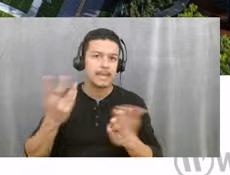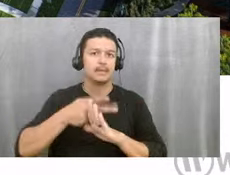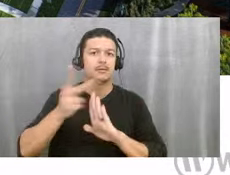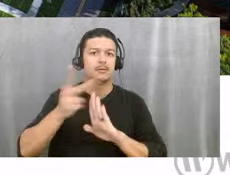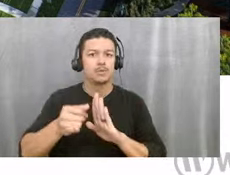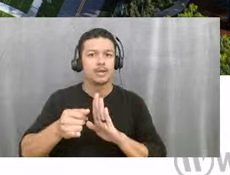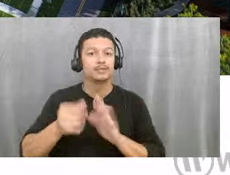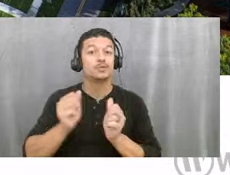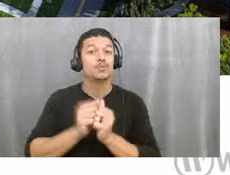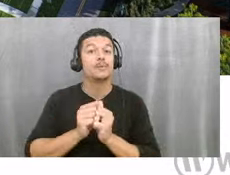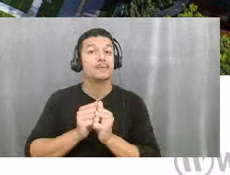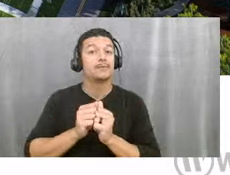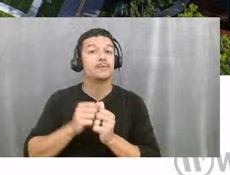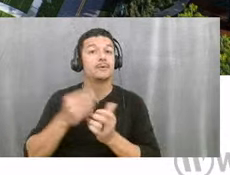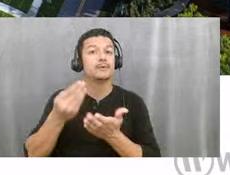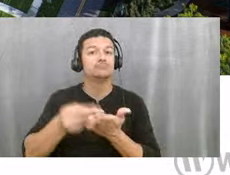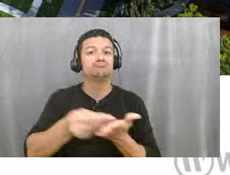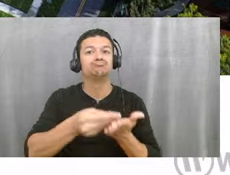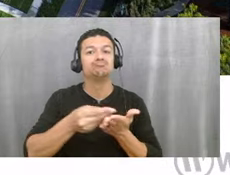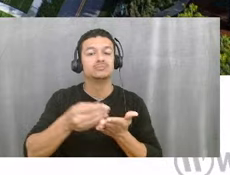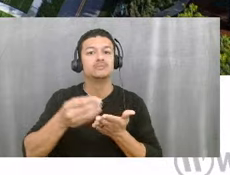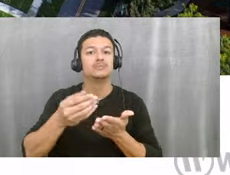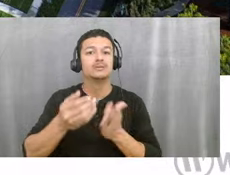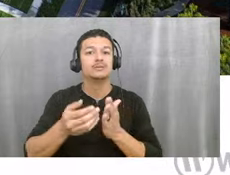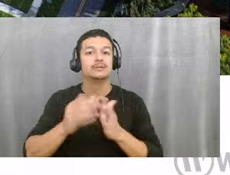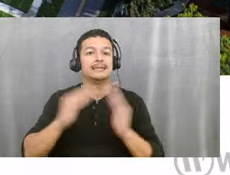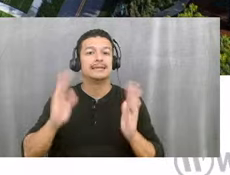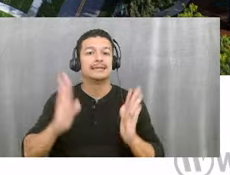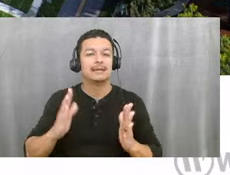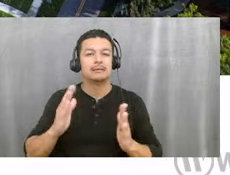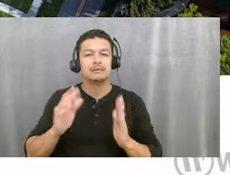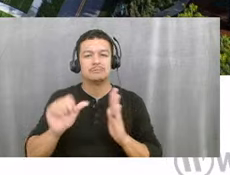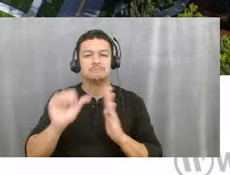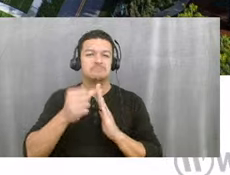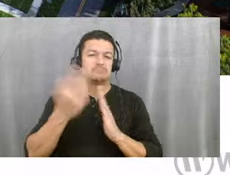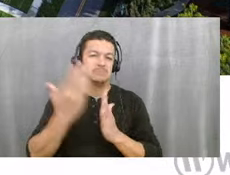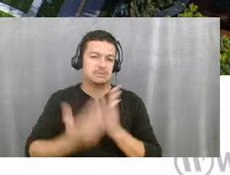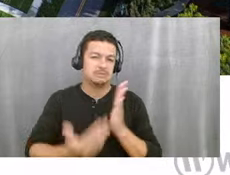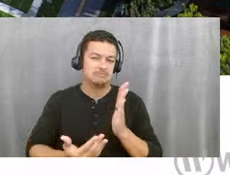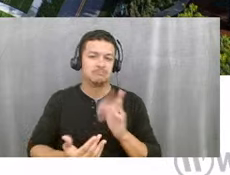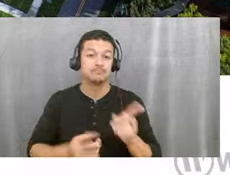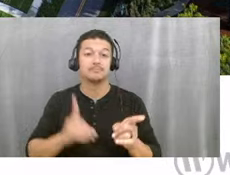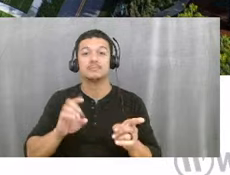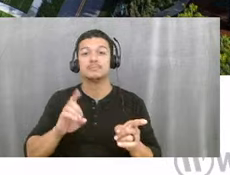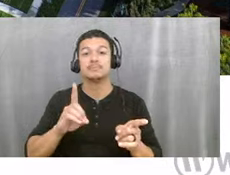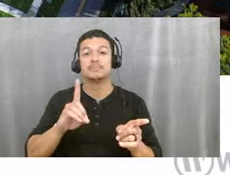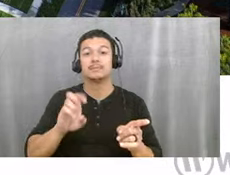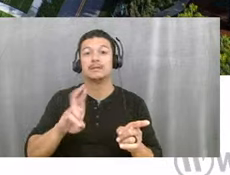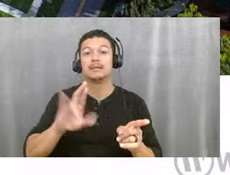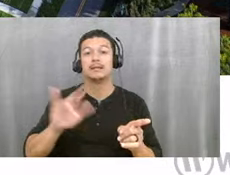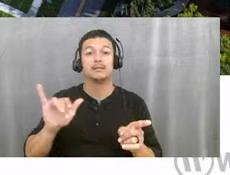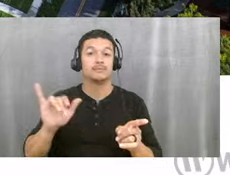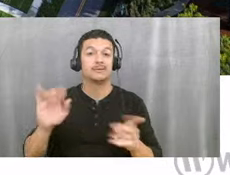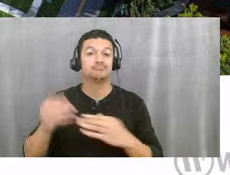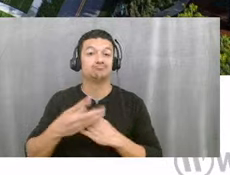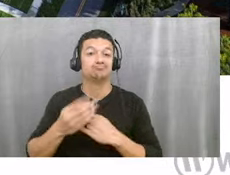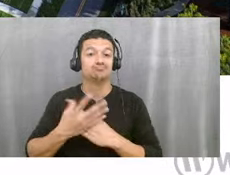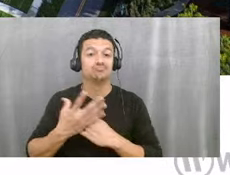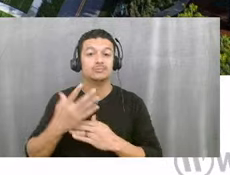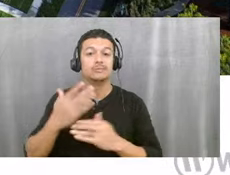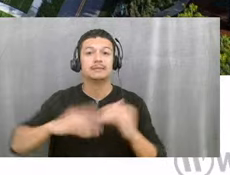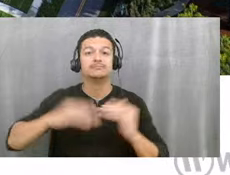and workforce housing. I'll spotlight a few of those here for you. In Delray Beach, Pulte Homes built Carver Square,